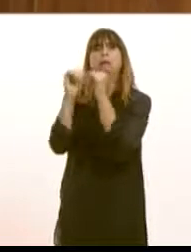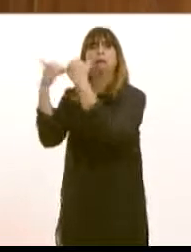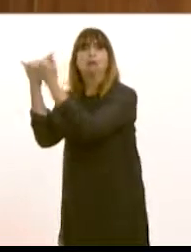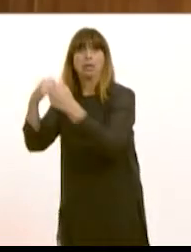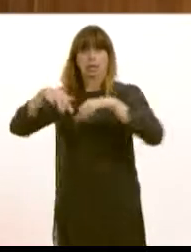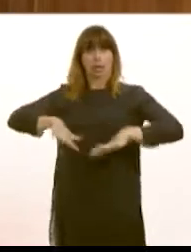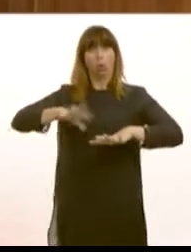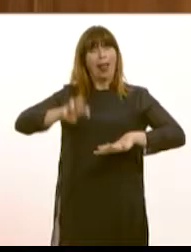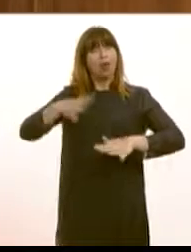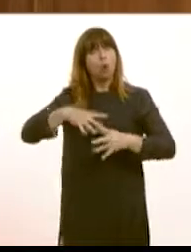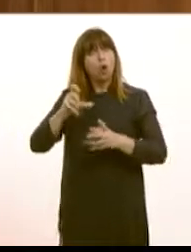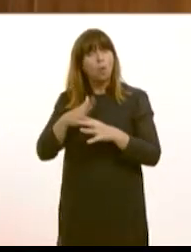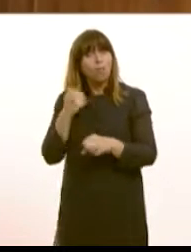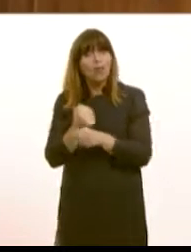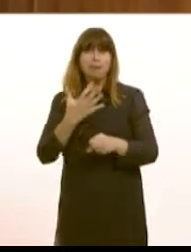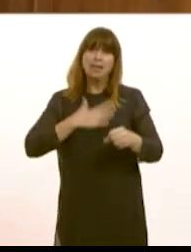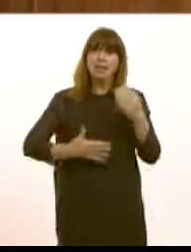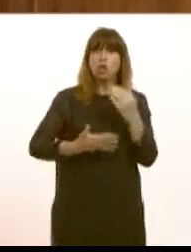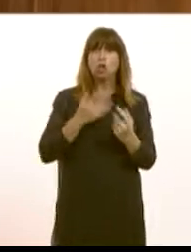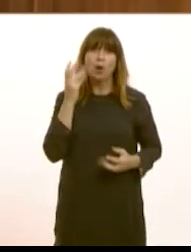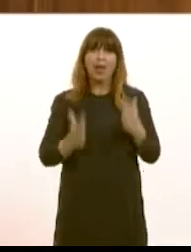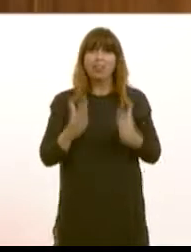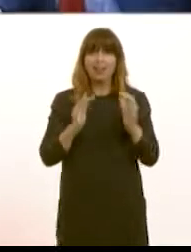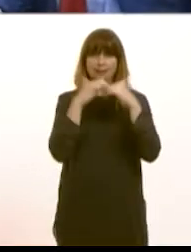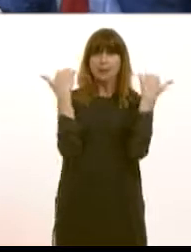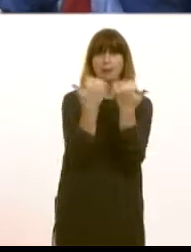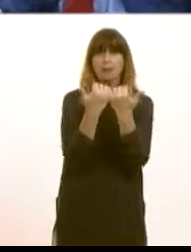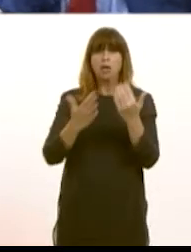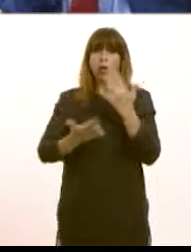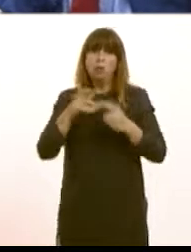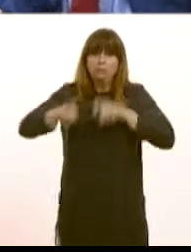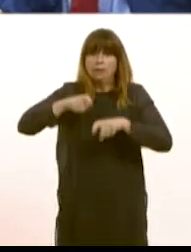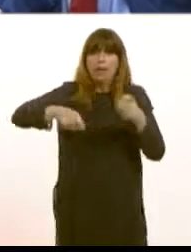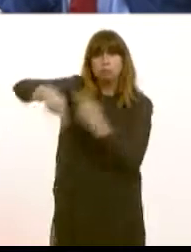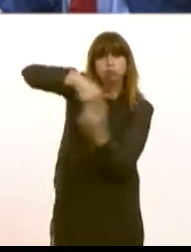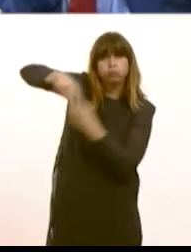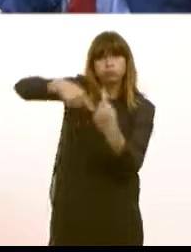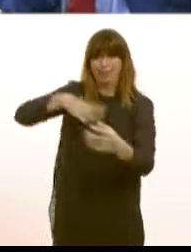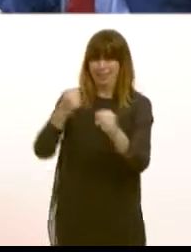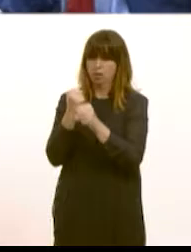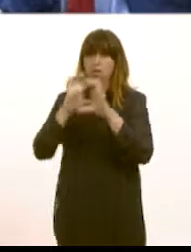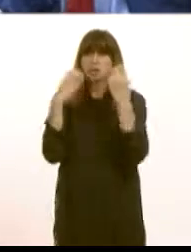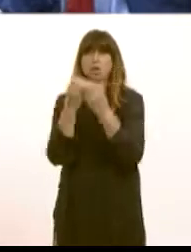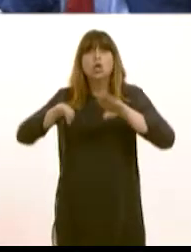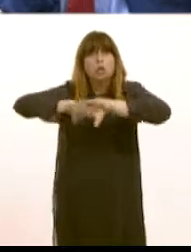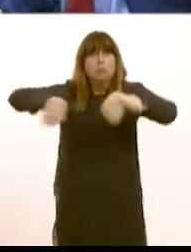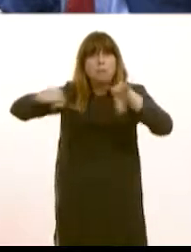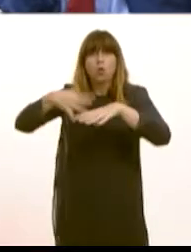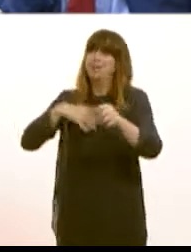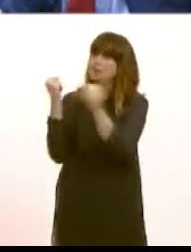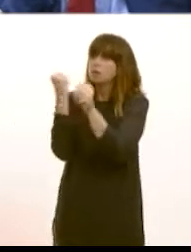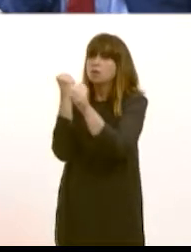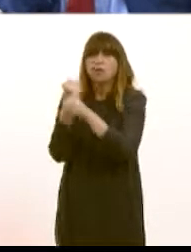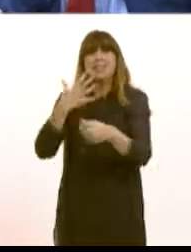build a new athletic stadium, build a new velodrome, build a new pool or extend the pool that we actually have at the moment. So the capital costs are actually